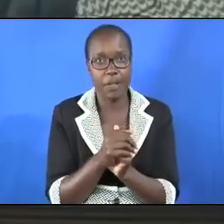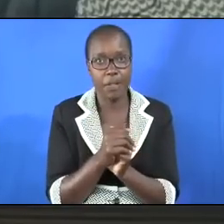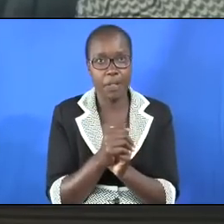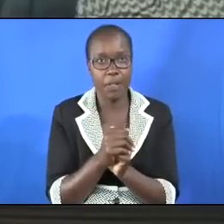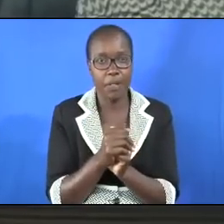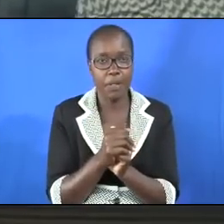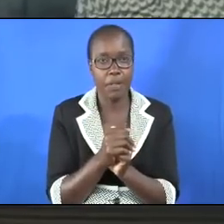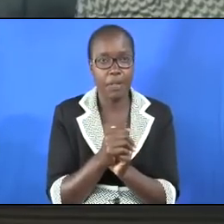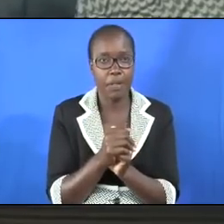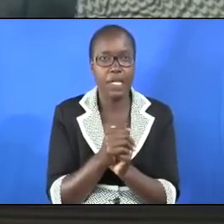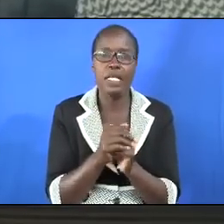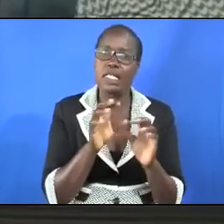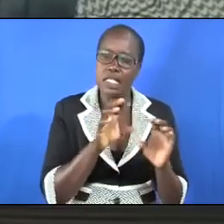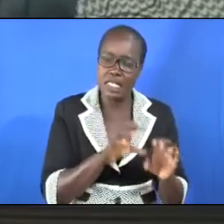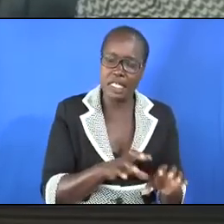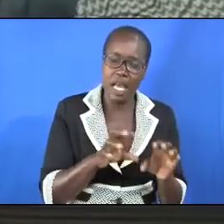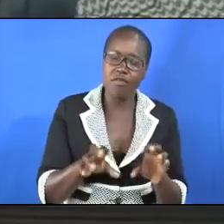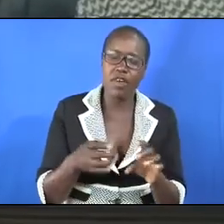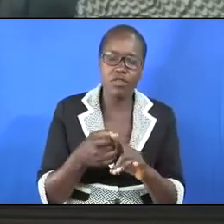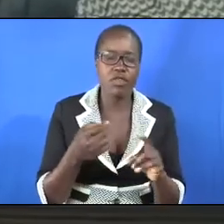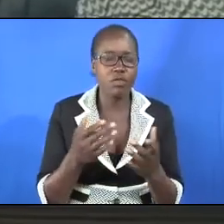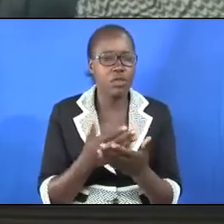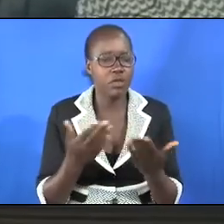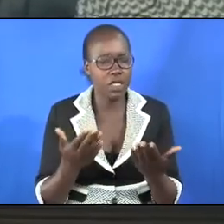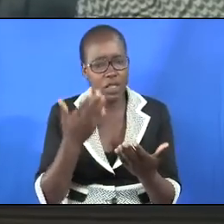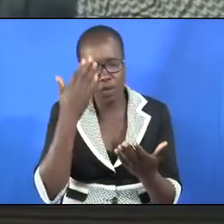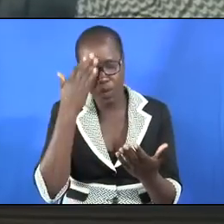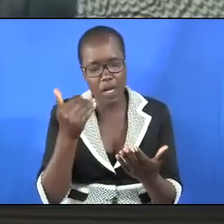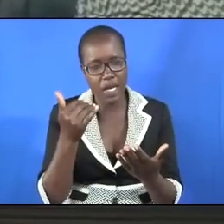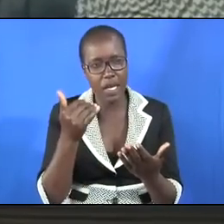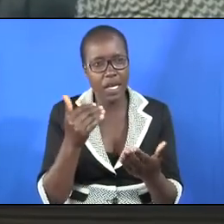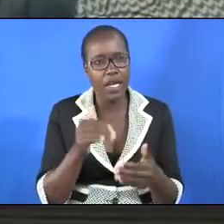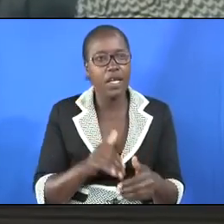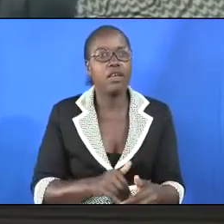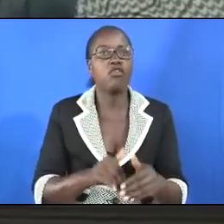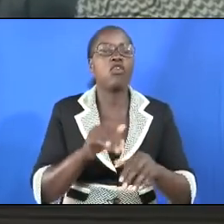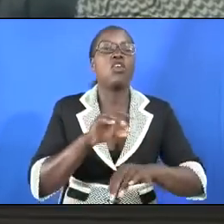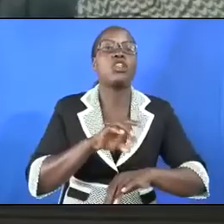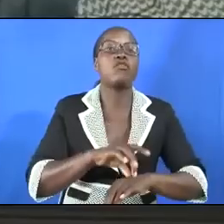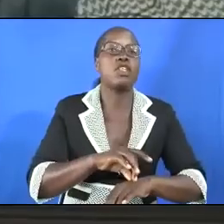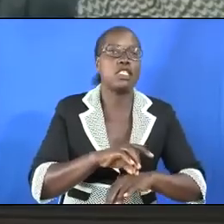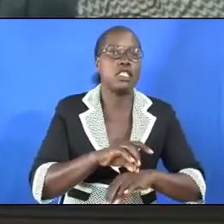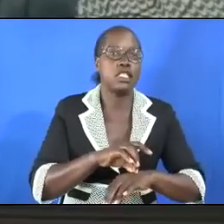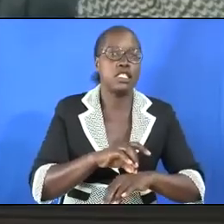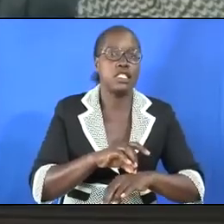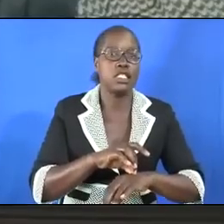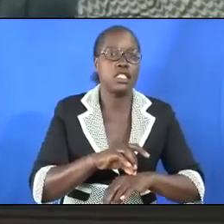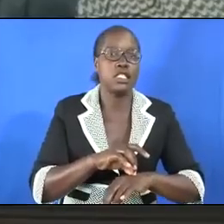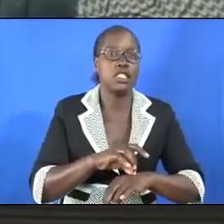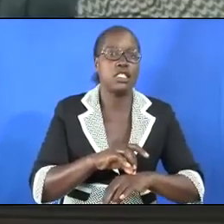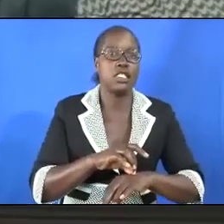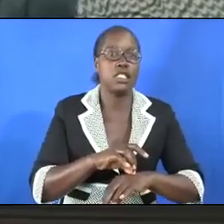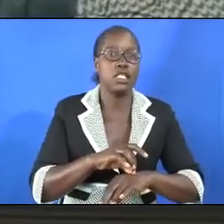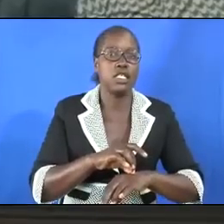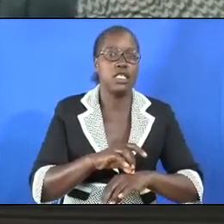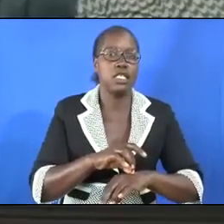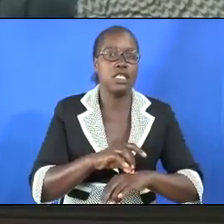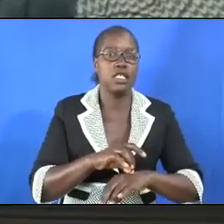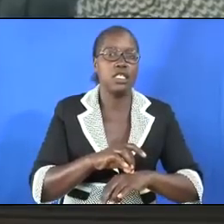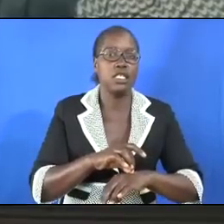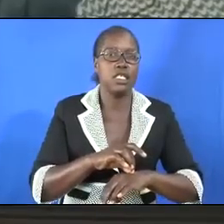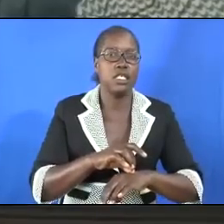He also suffered from something. He calls it a thorn in the flesh. And he